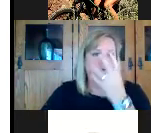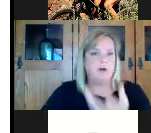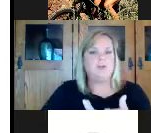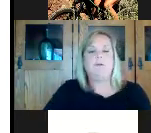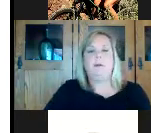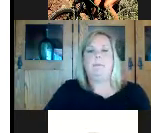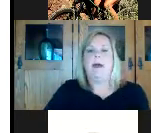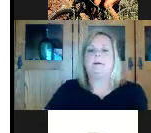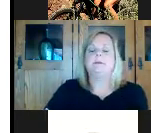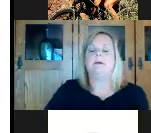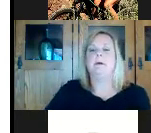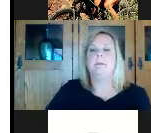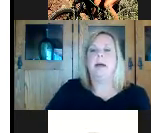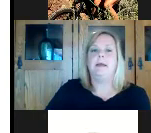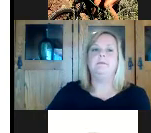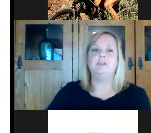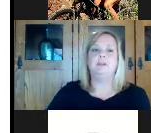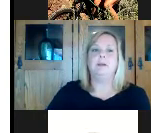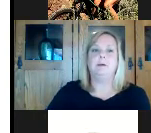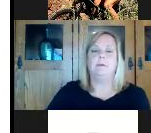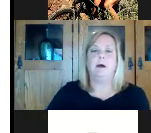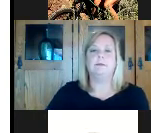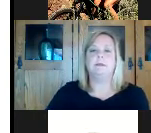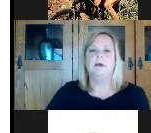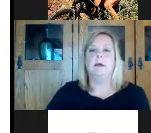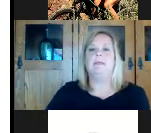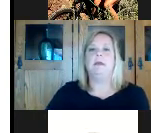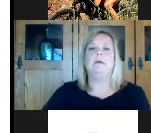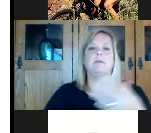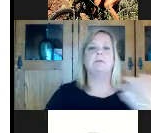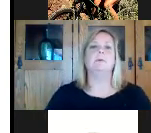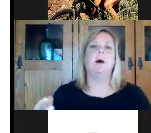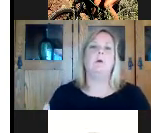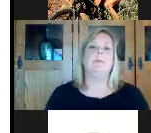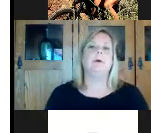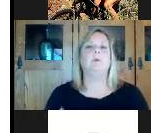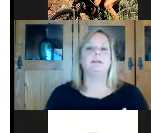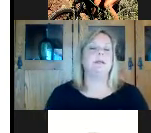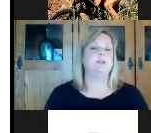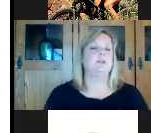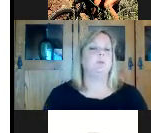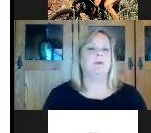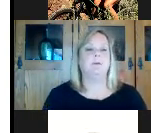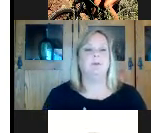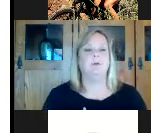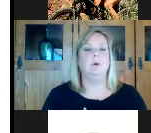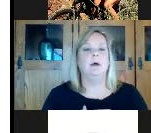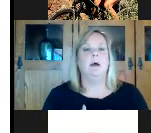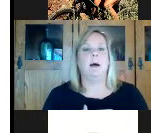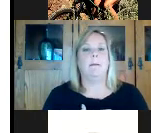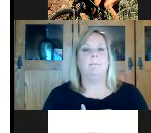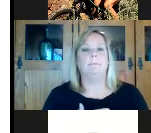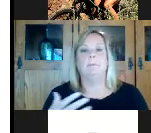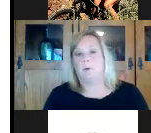the functional impacts of combined vision and hearing loss i think throughout the presentation we've given you